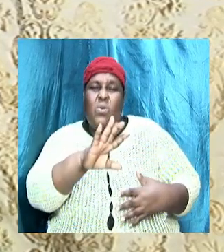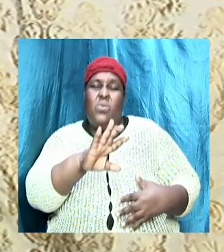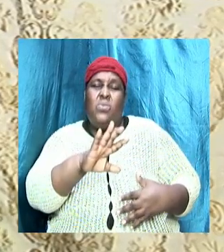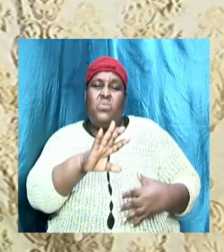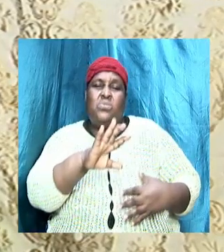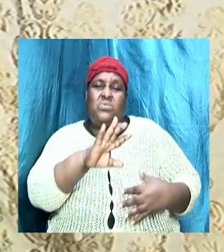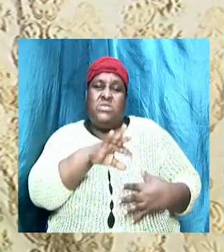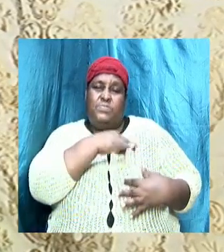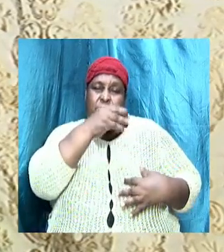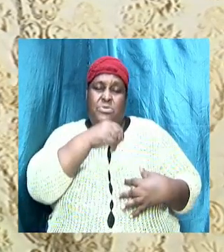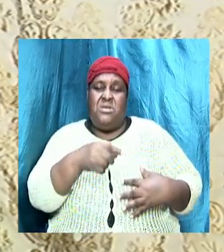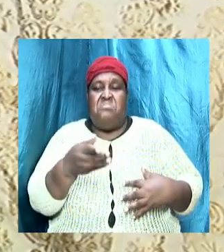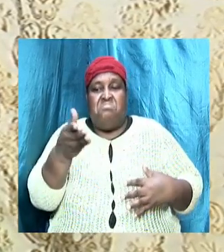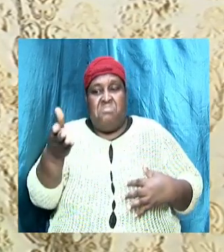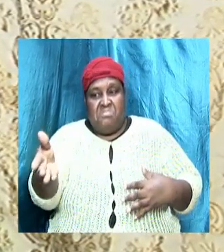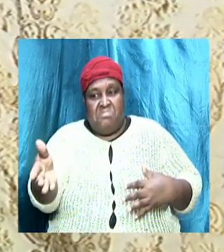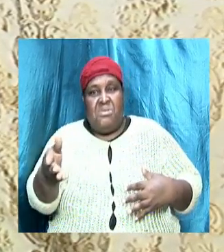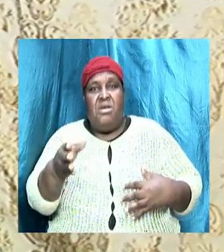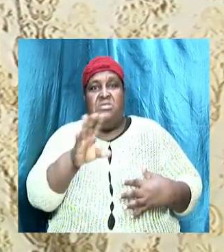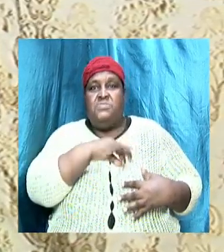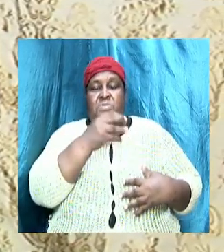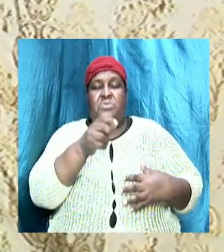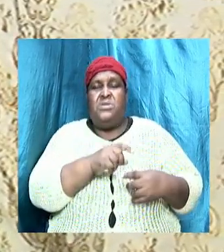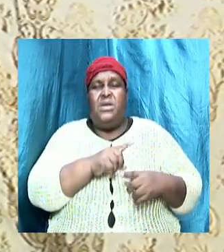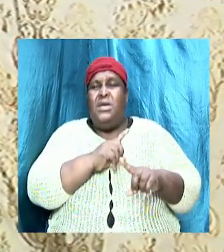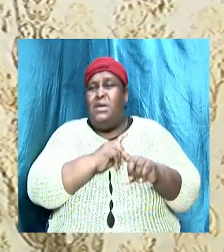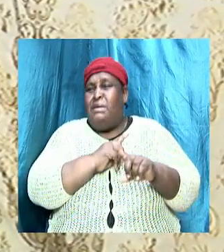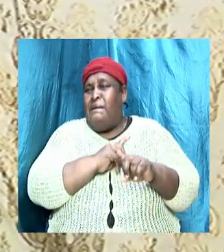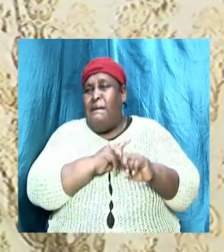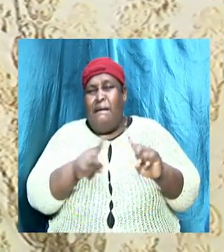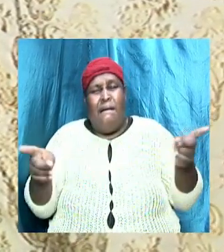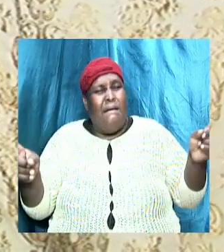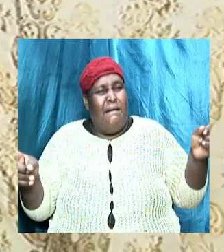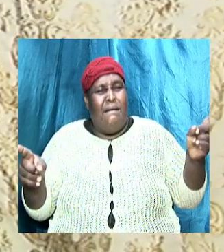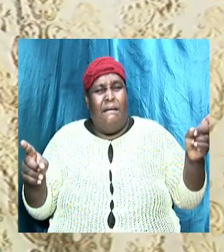can't bear, can't So it can't be of God.